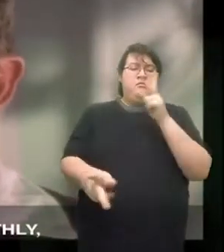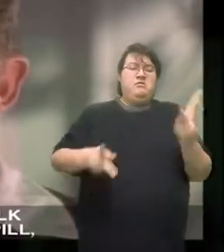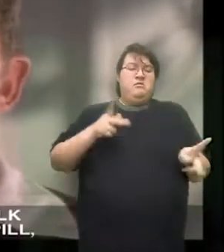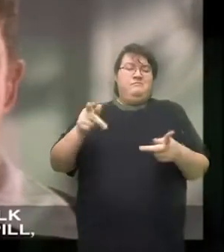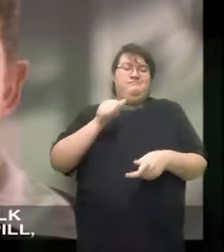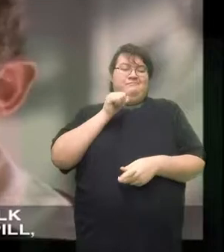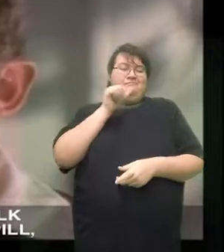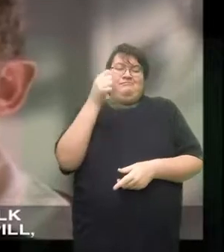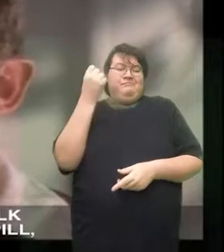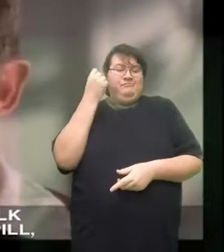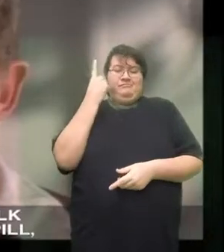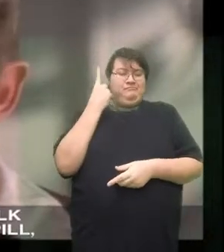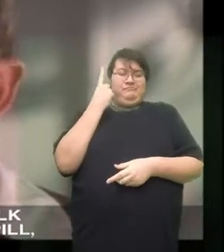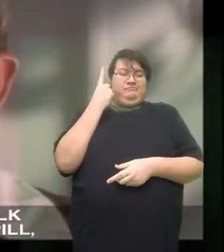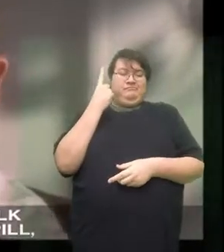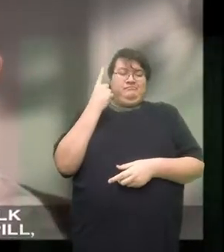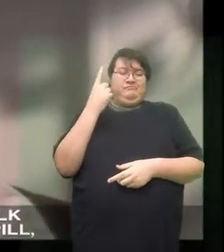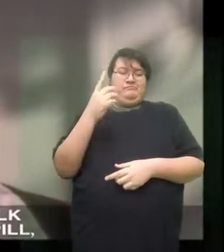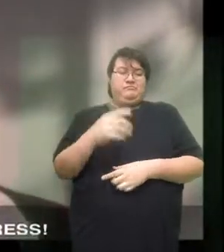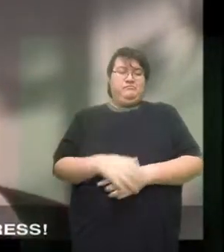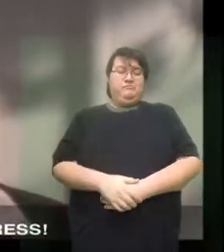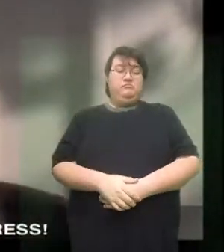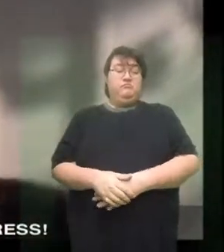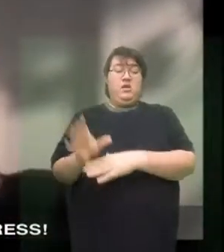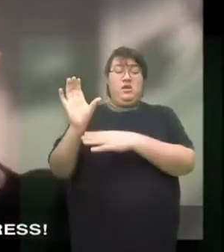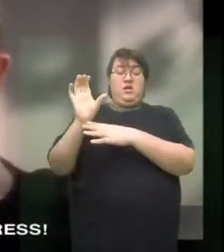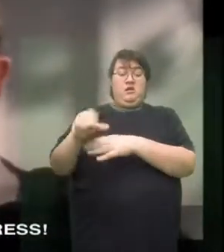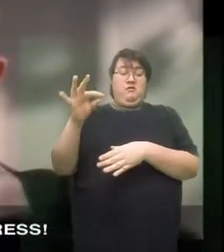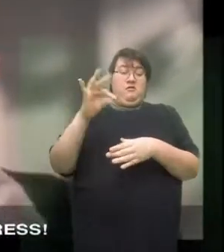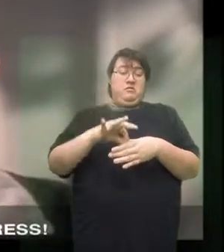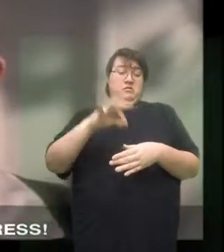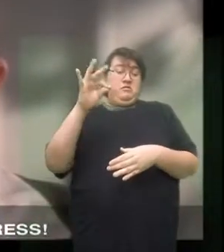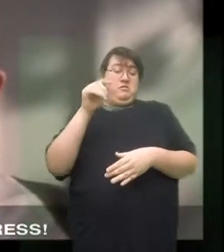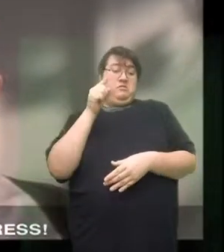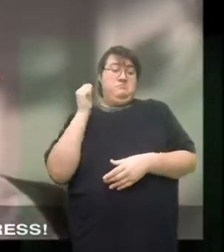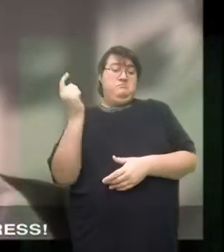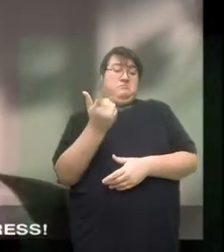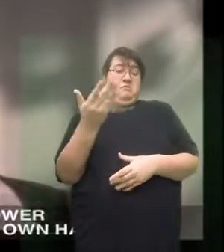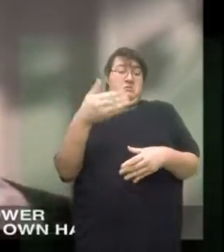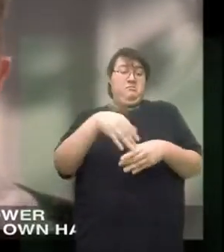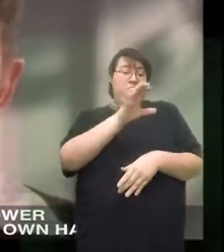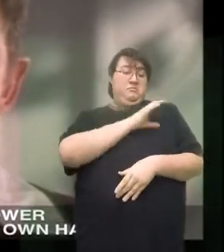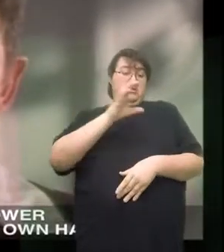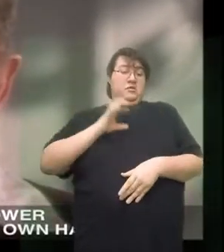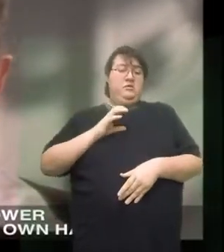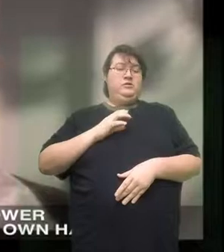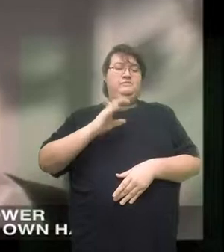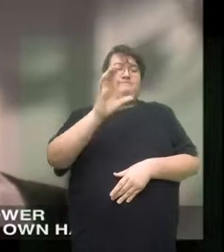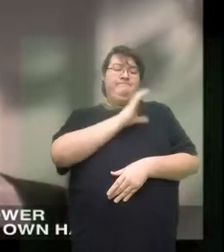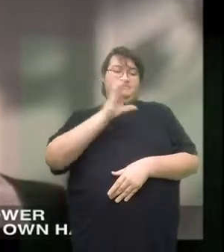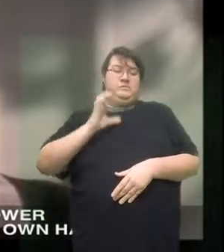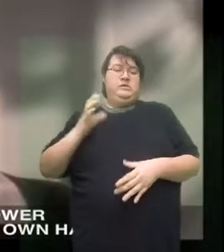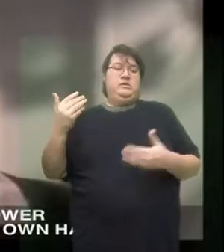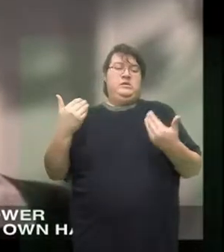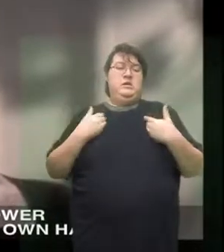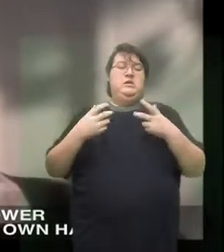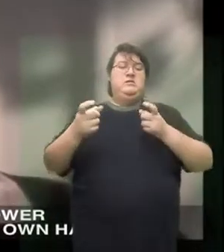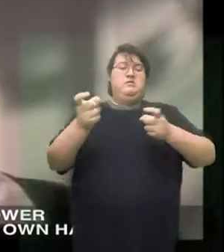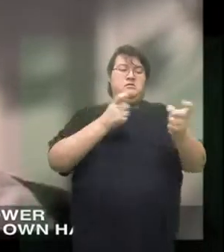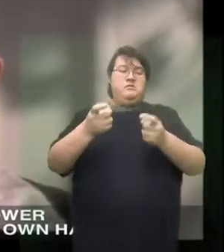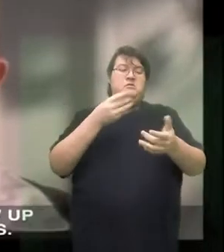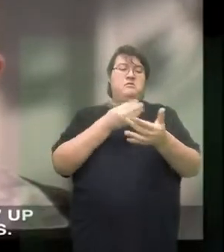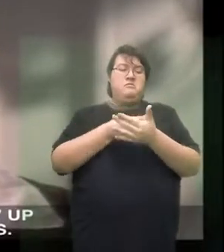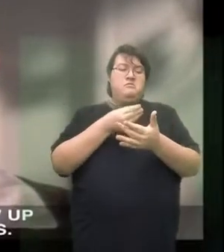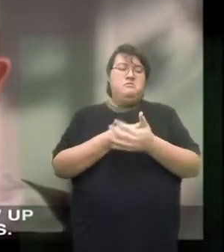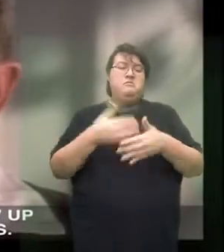so smoothly to make us poor folks swallow down the pill, they're the ones who will go to Congress. They'll get all the power and all the